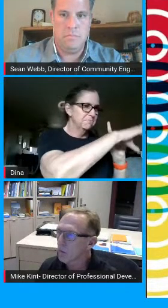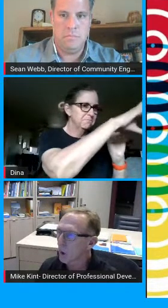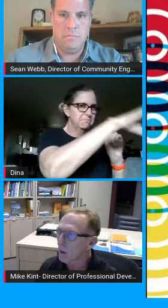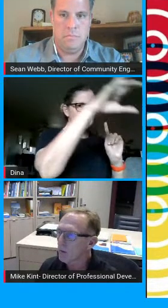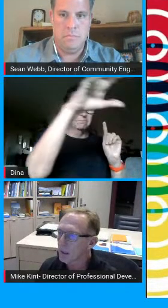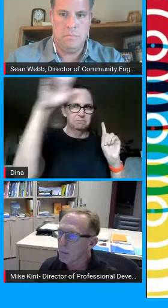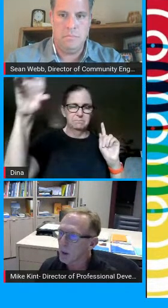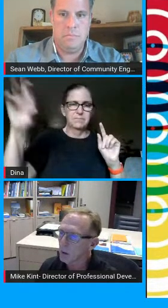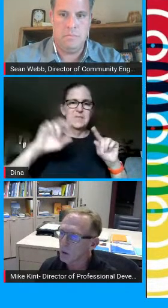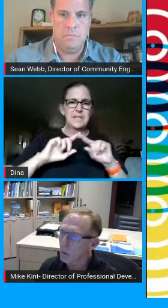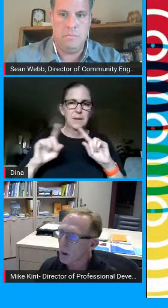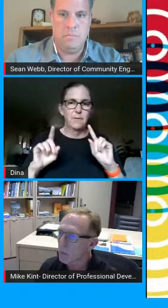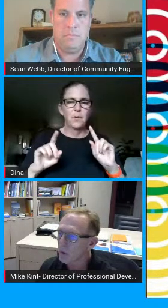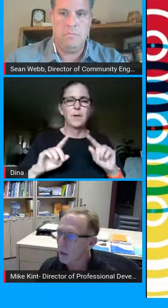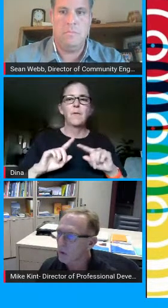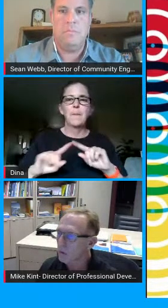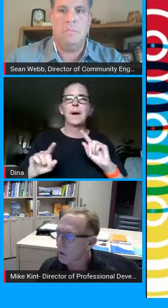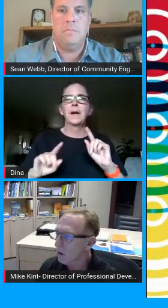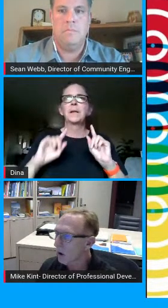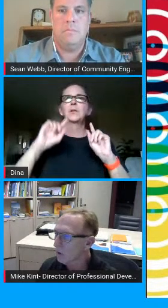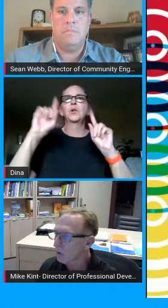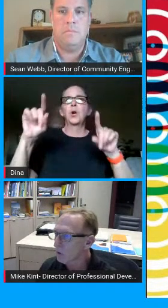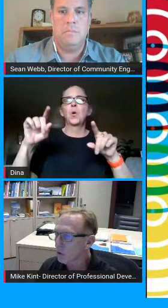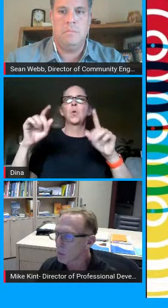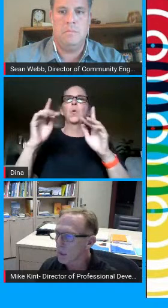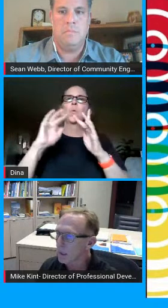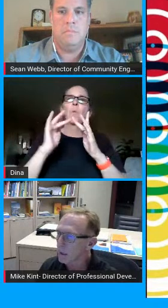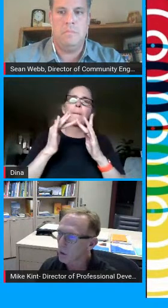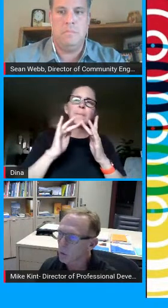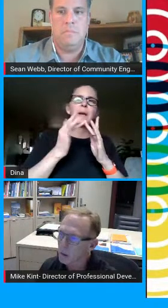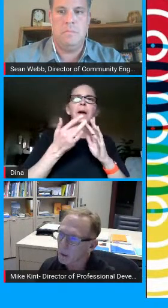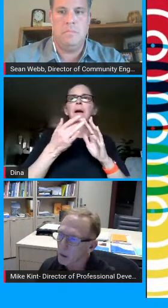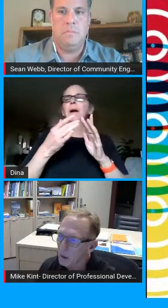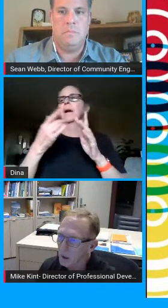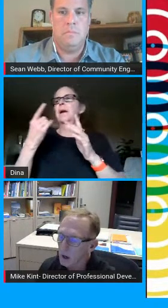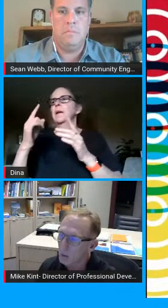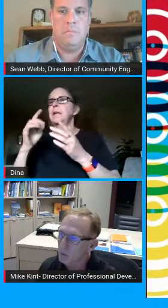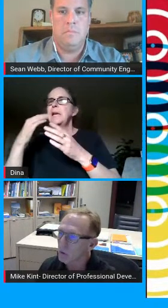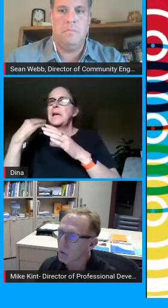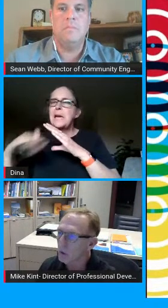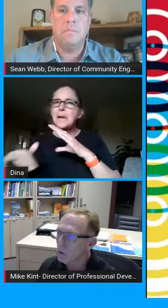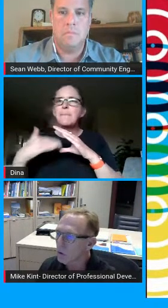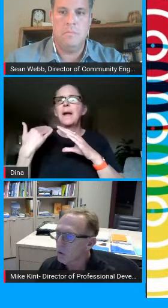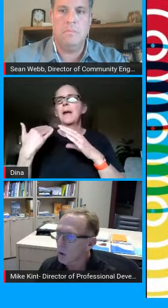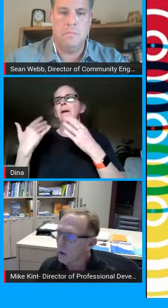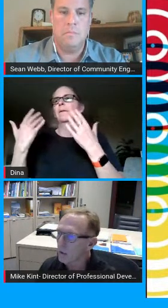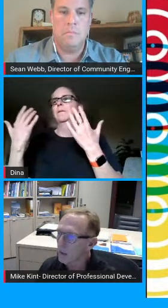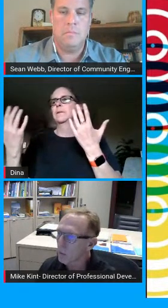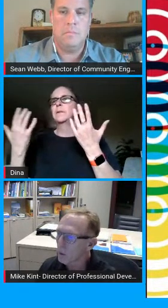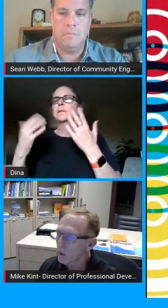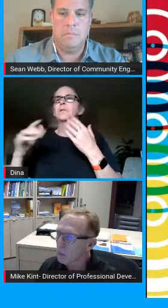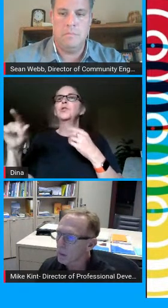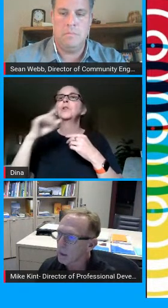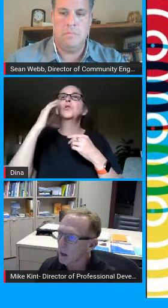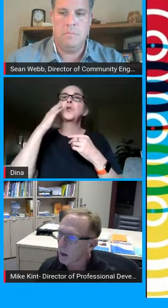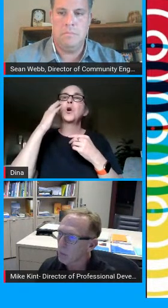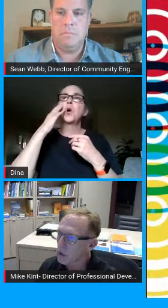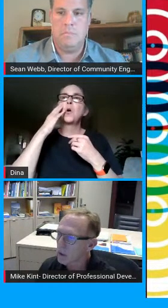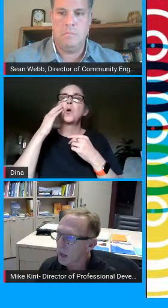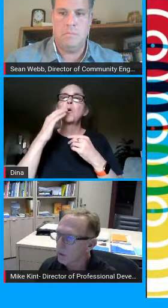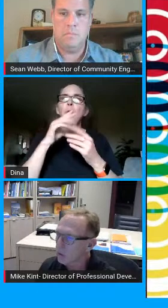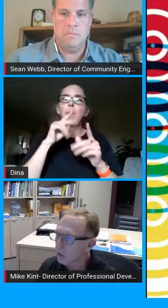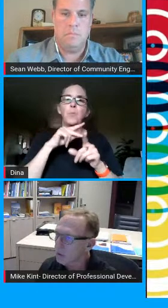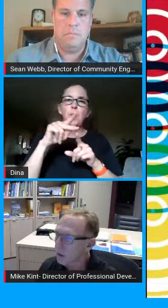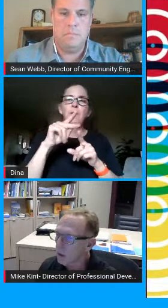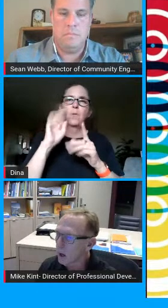it could look in the form of emails or websites phone calls or social media like twitter so you know just know that they will be uh